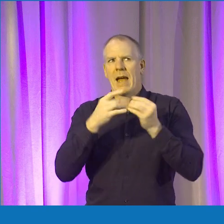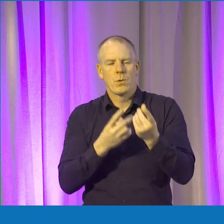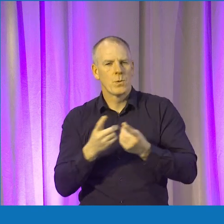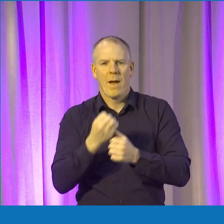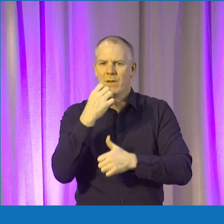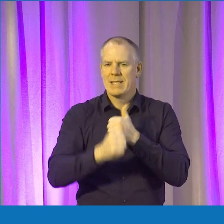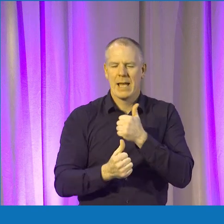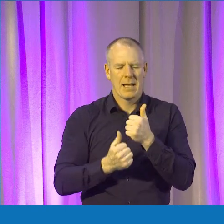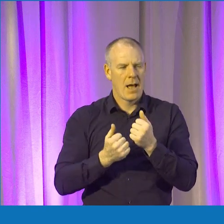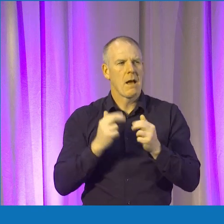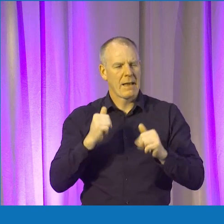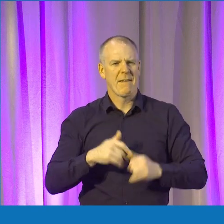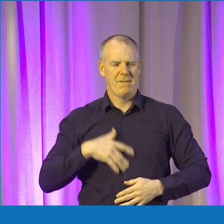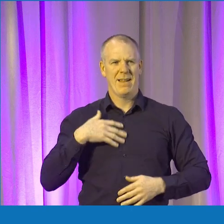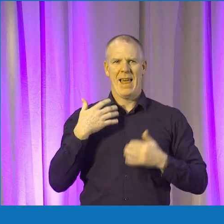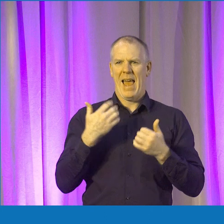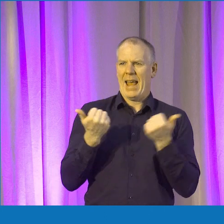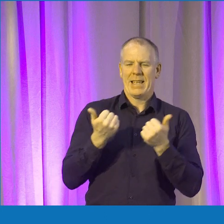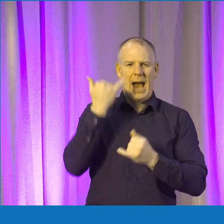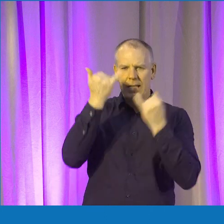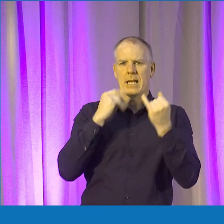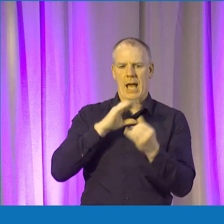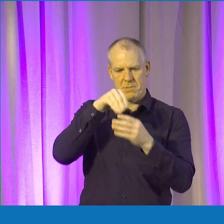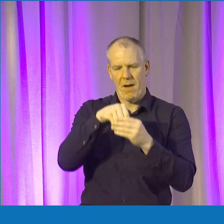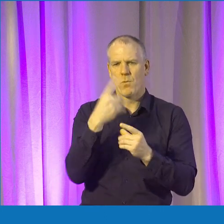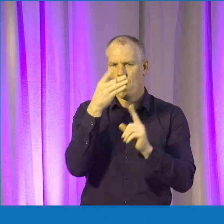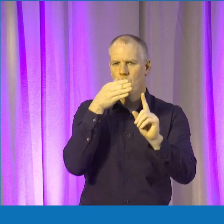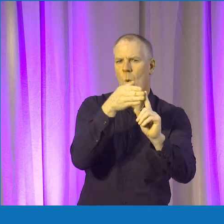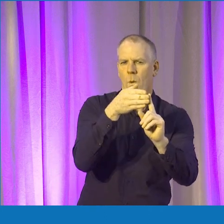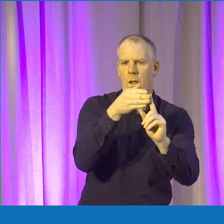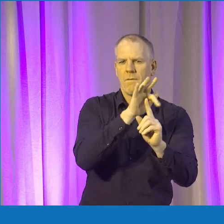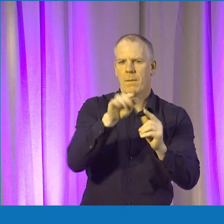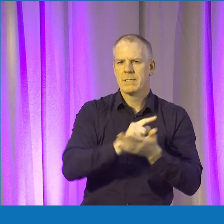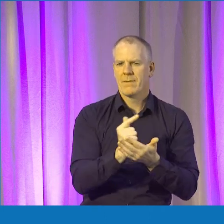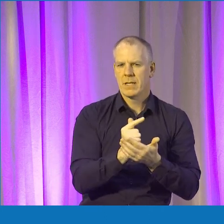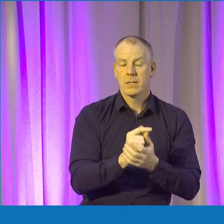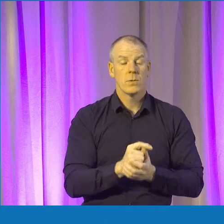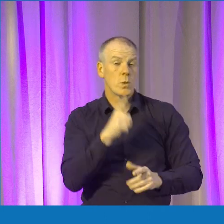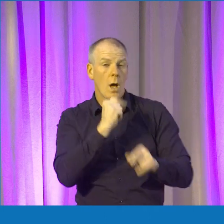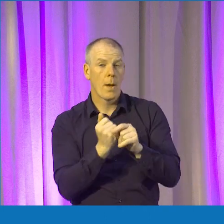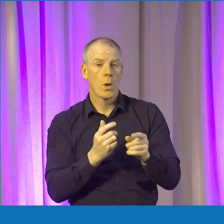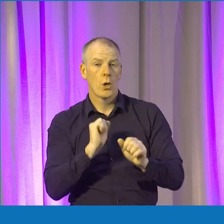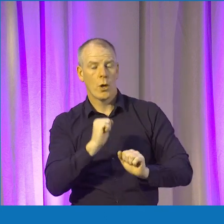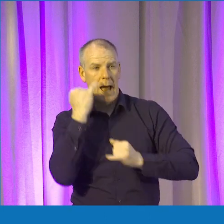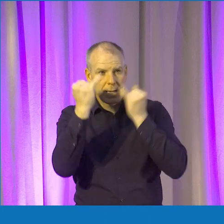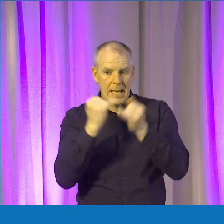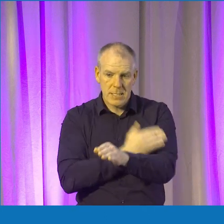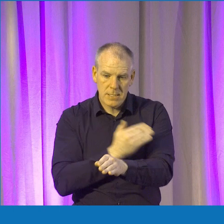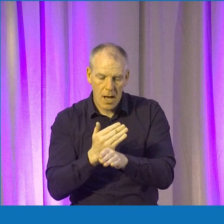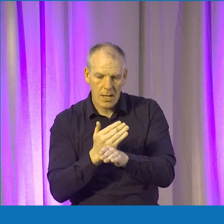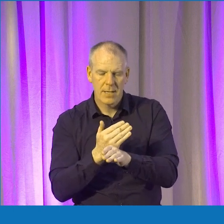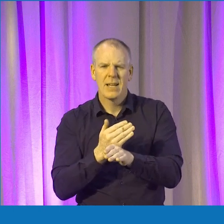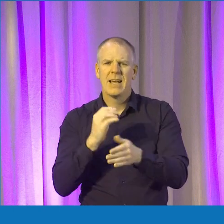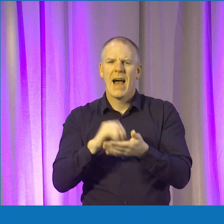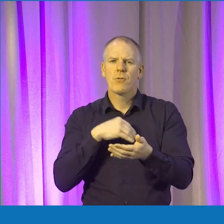I imagine any idea can connect to at least one of the goals. When it comes to taking your idea and getting it off the ground, often it's really important to have a